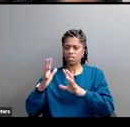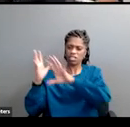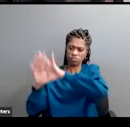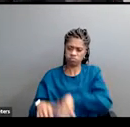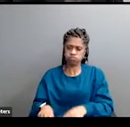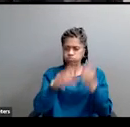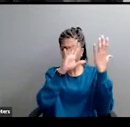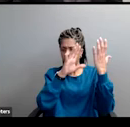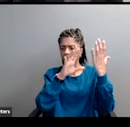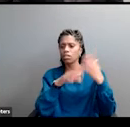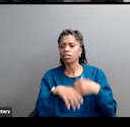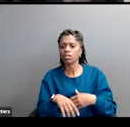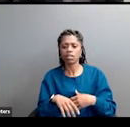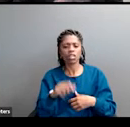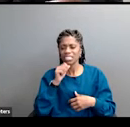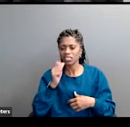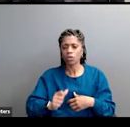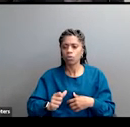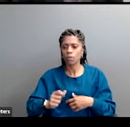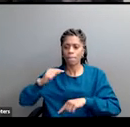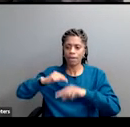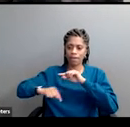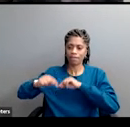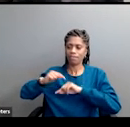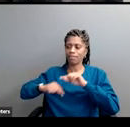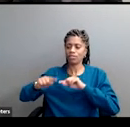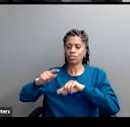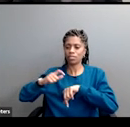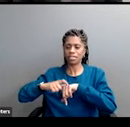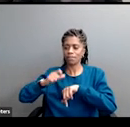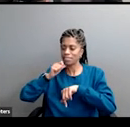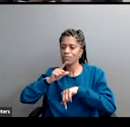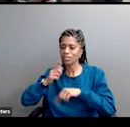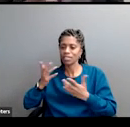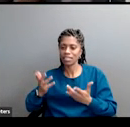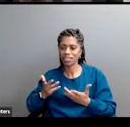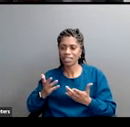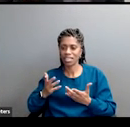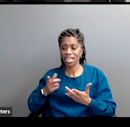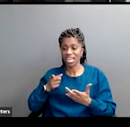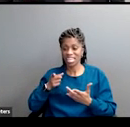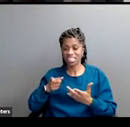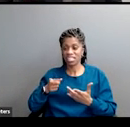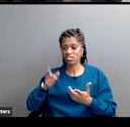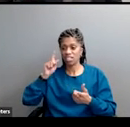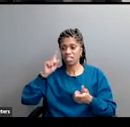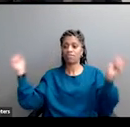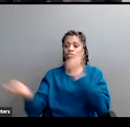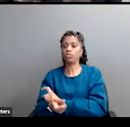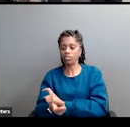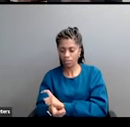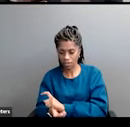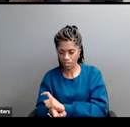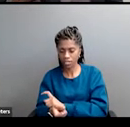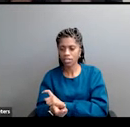go back to an imagined preferred time and are quite revolutionary in their willingness